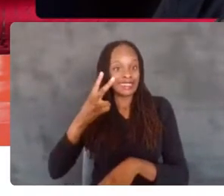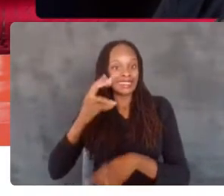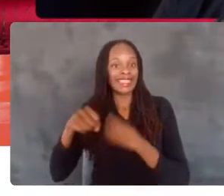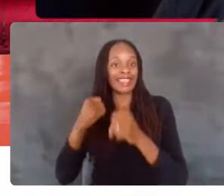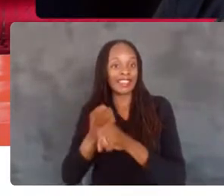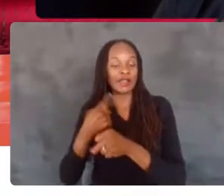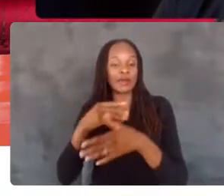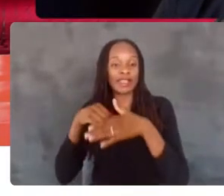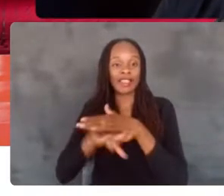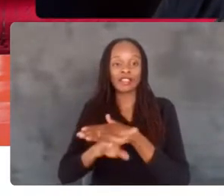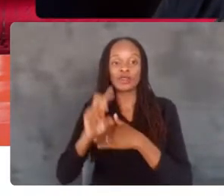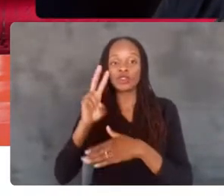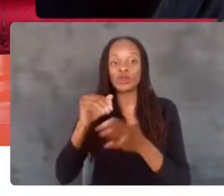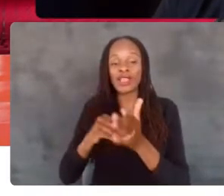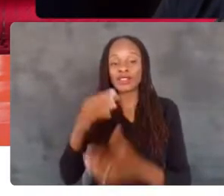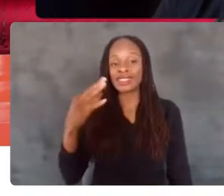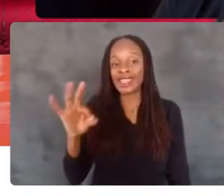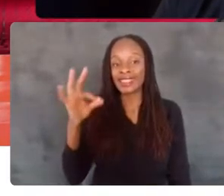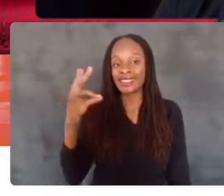was 2019.